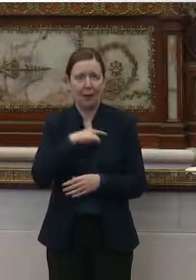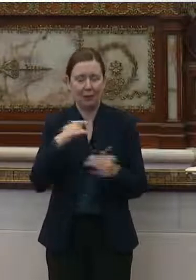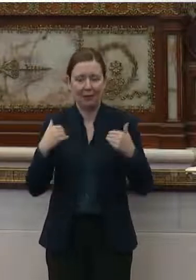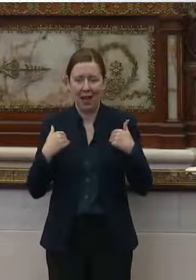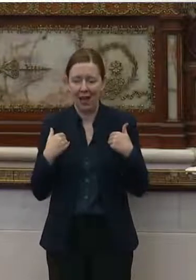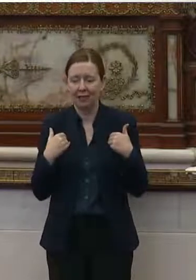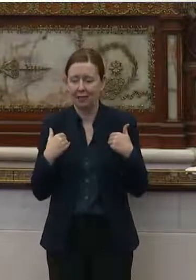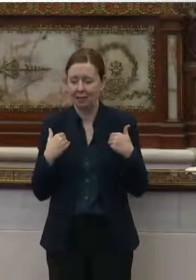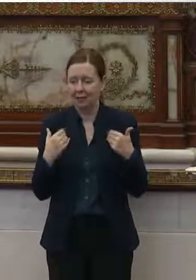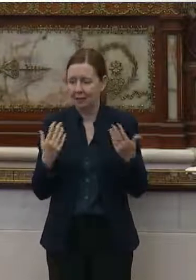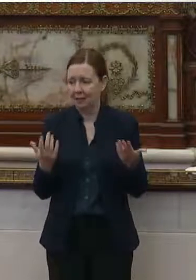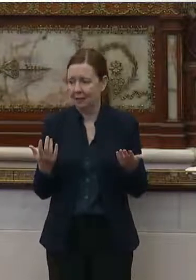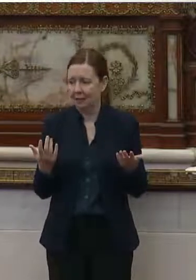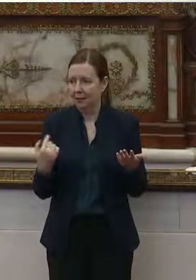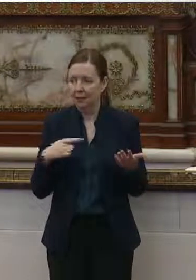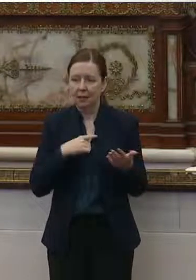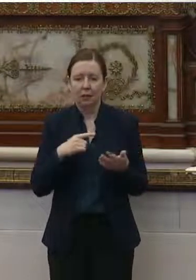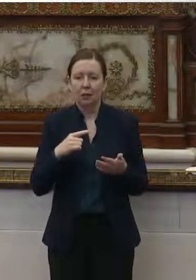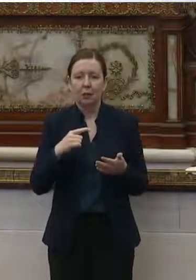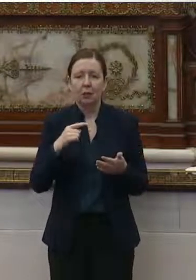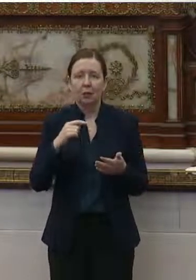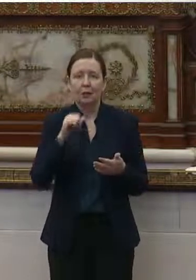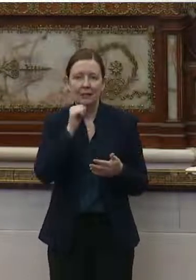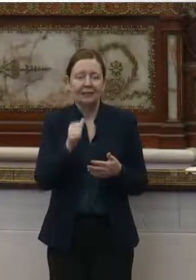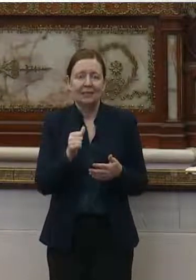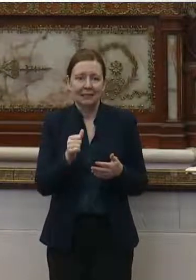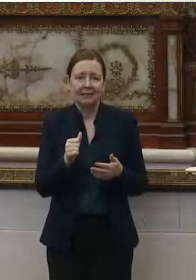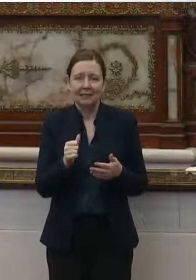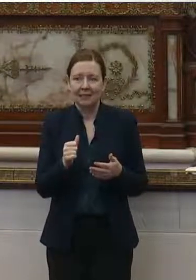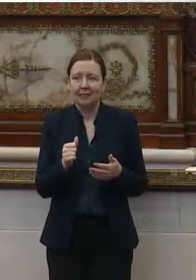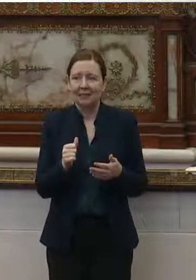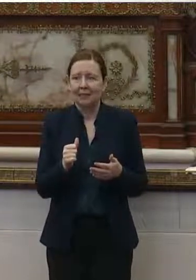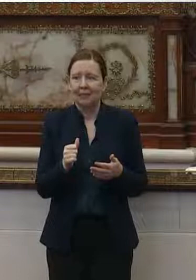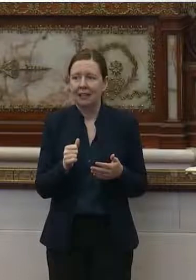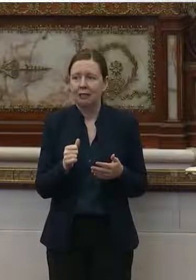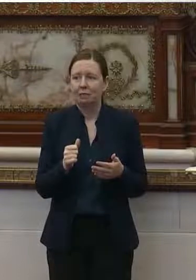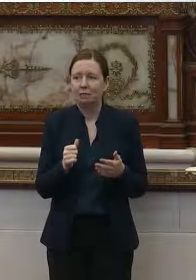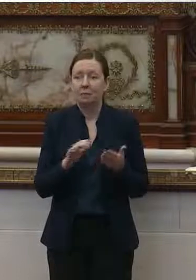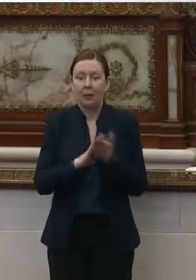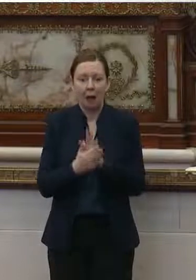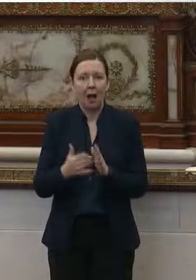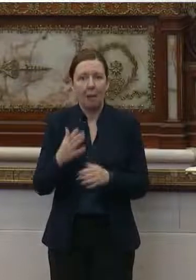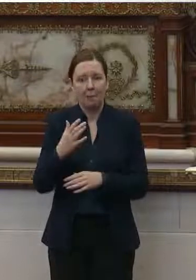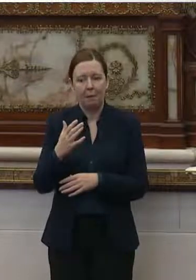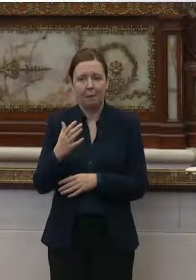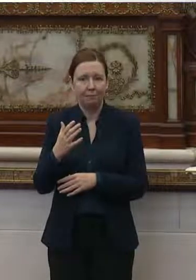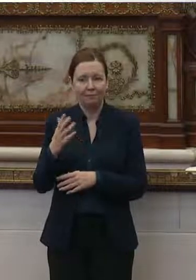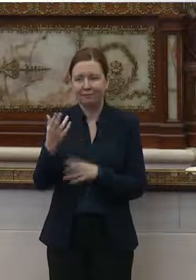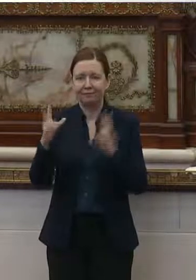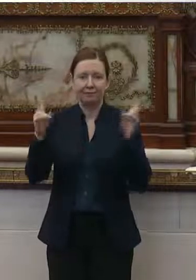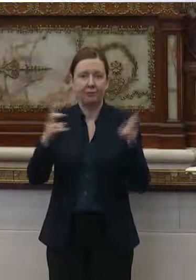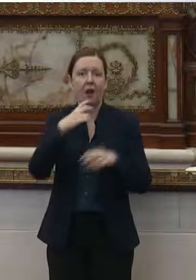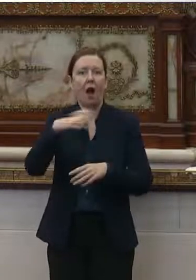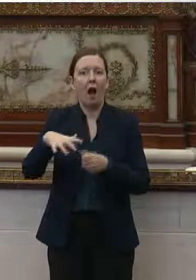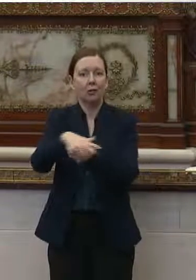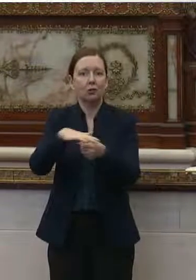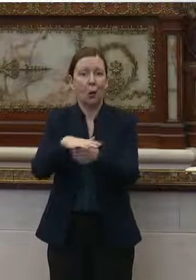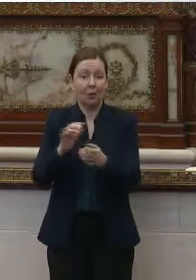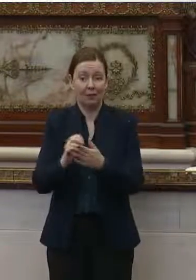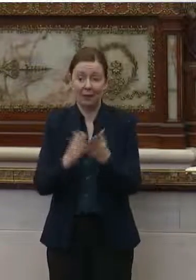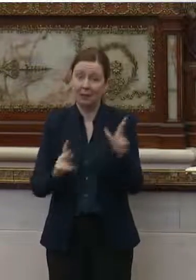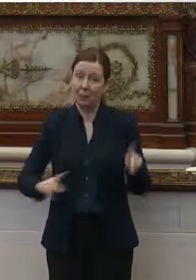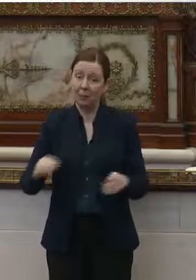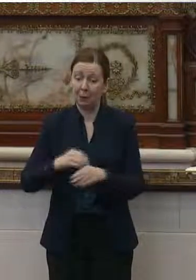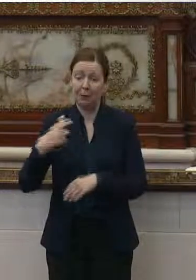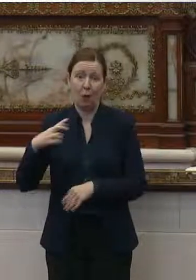you know, uh, we, we, we didn't turn into the, um, the hot zone that some of those, uh, folks in